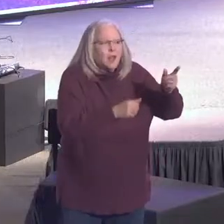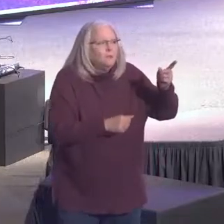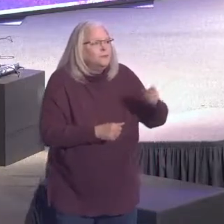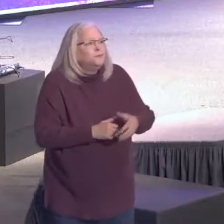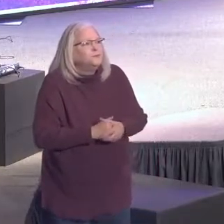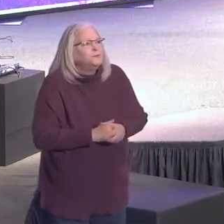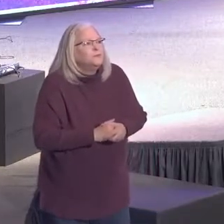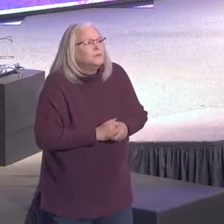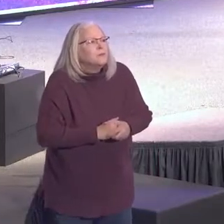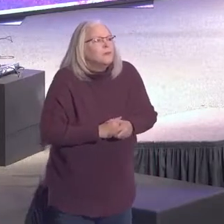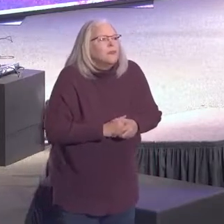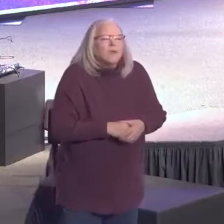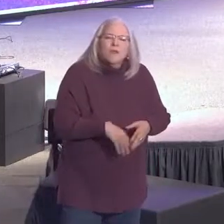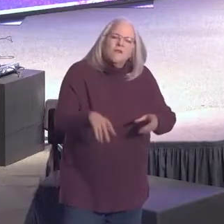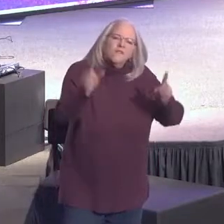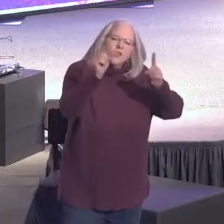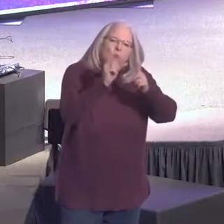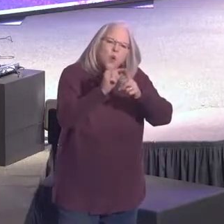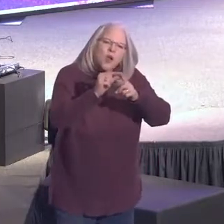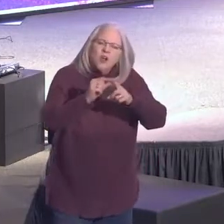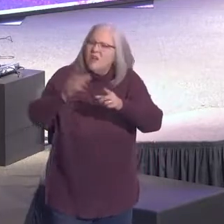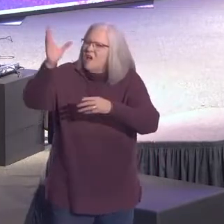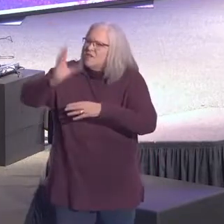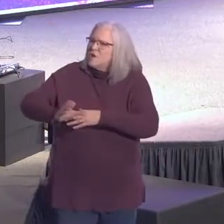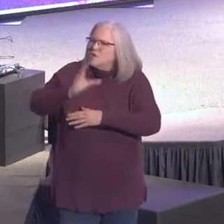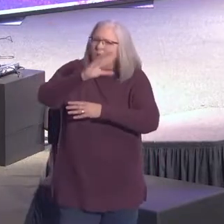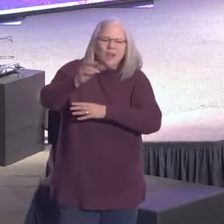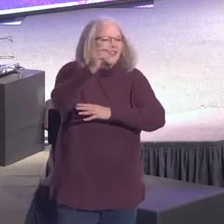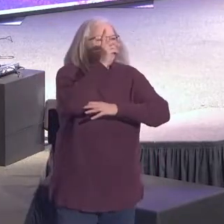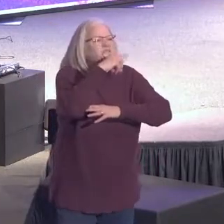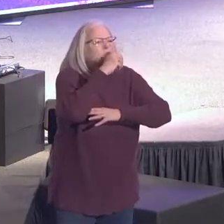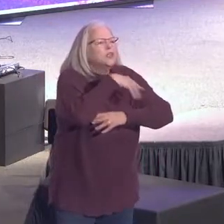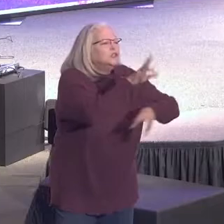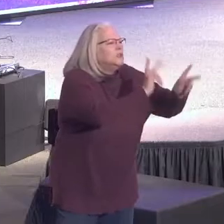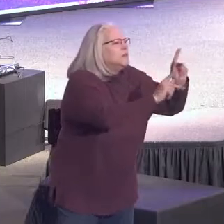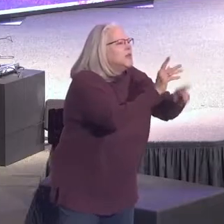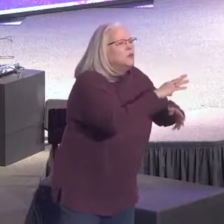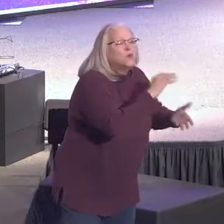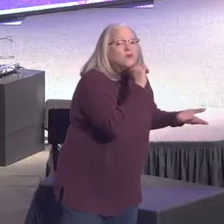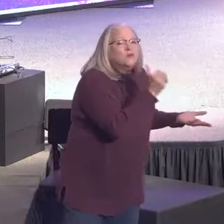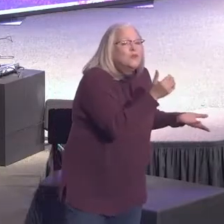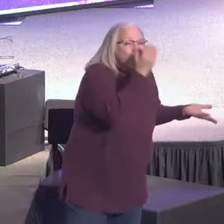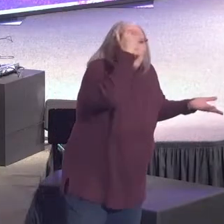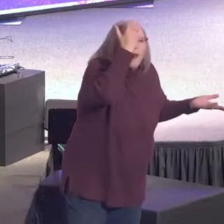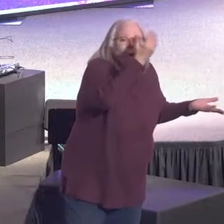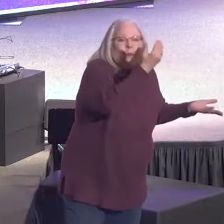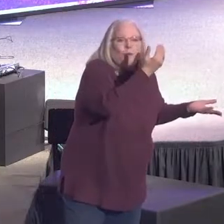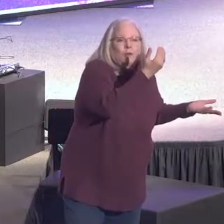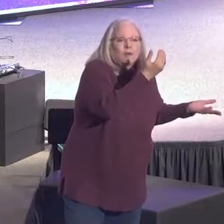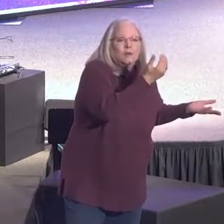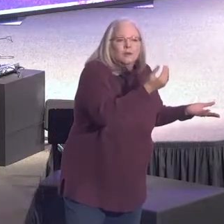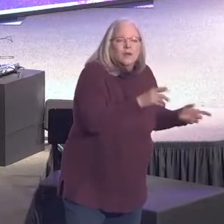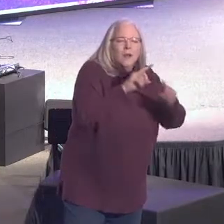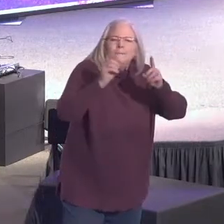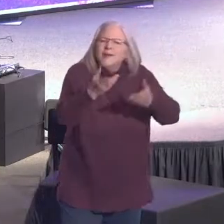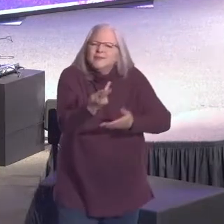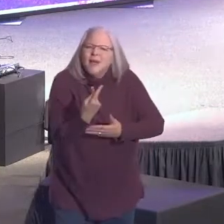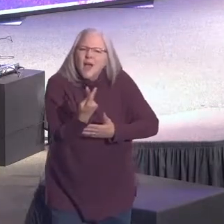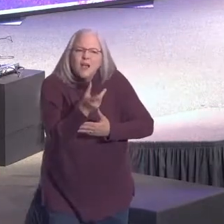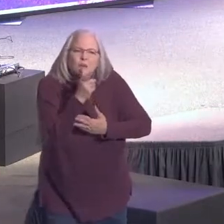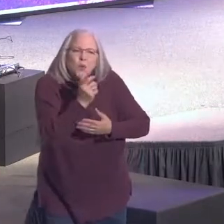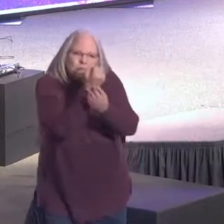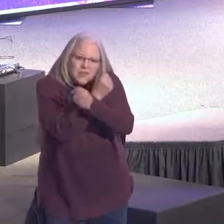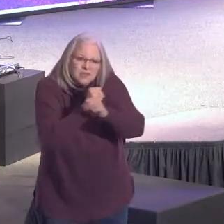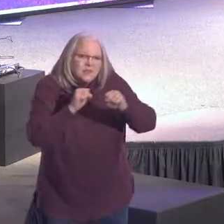.18. For the word of the cross is foolishness to those who are perishing. But to us who are being